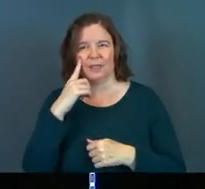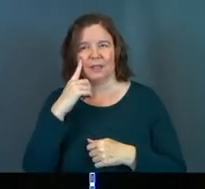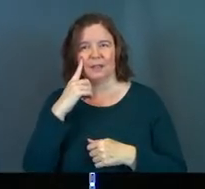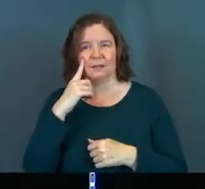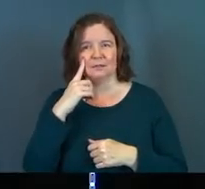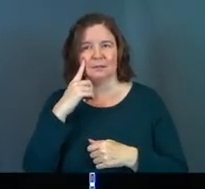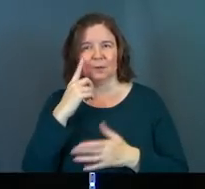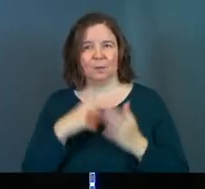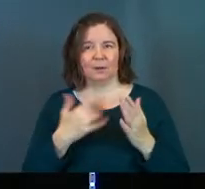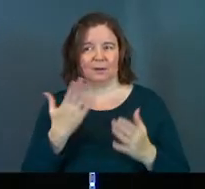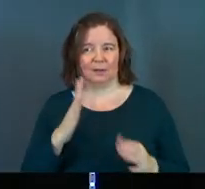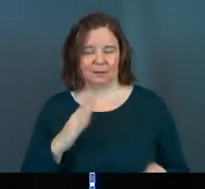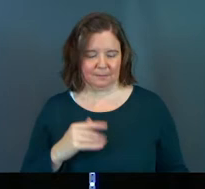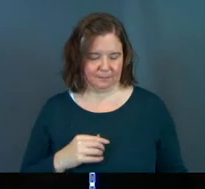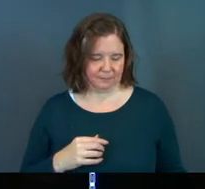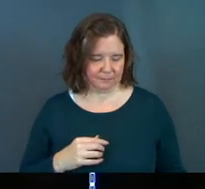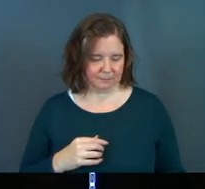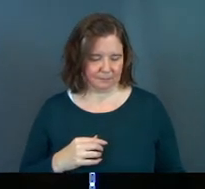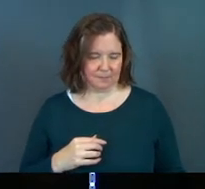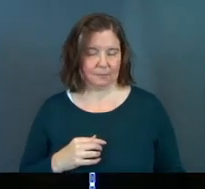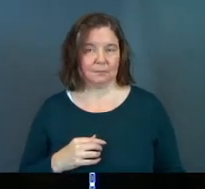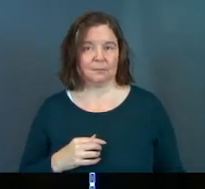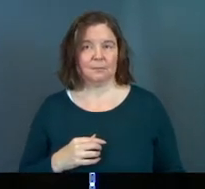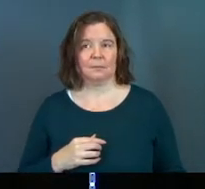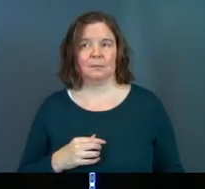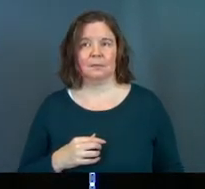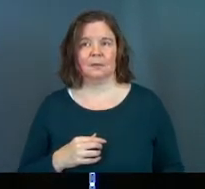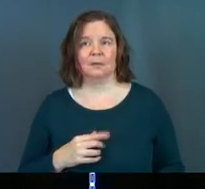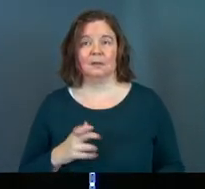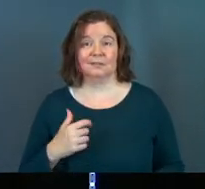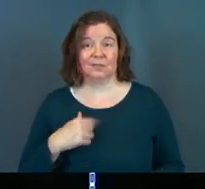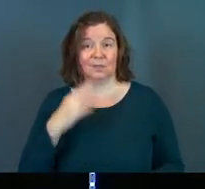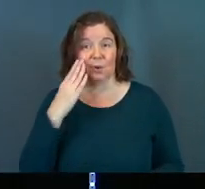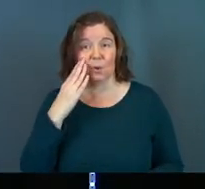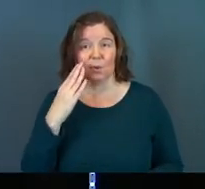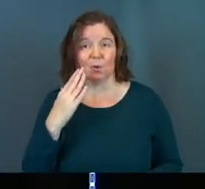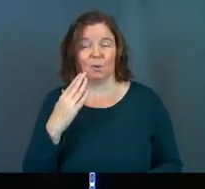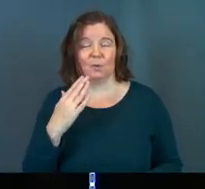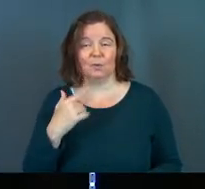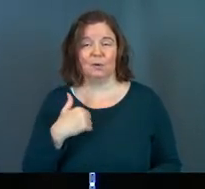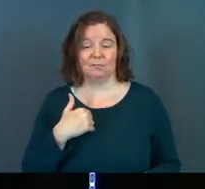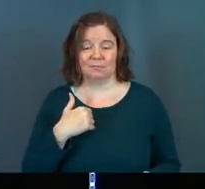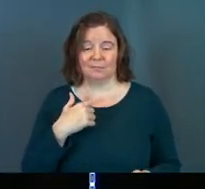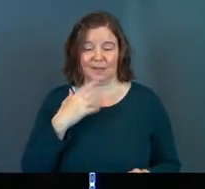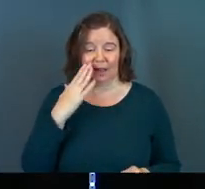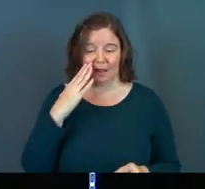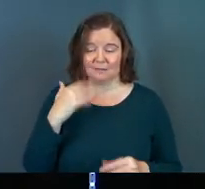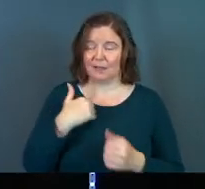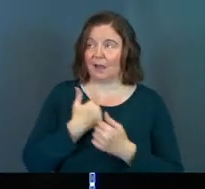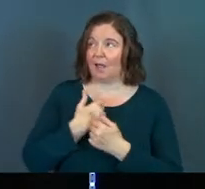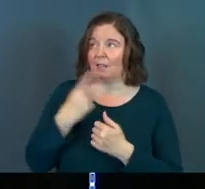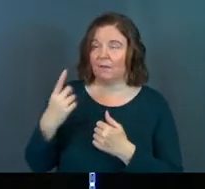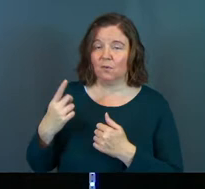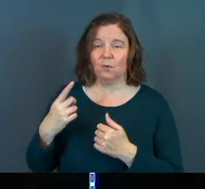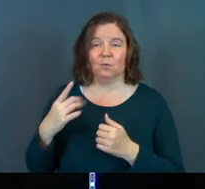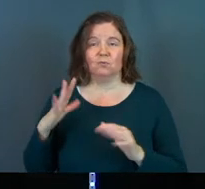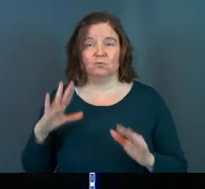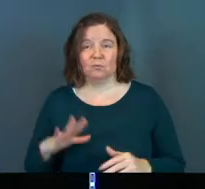Jonah to see. He's like, Jonah, yeah, I've placed a calling on your life, right? You're great. I love you,